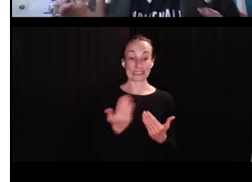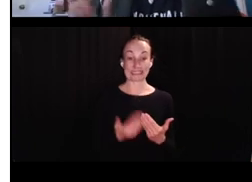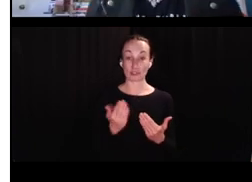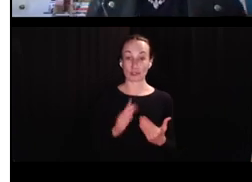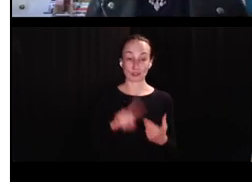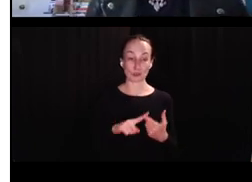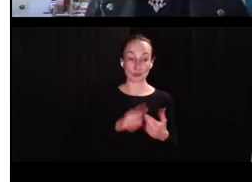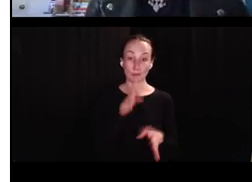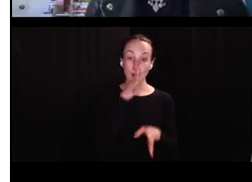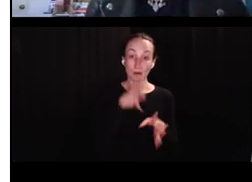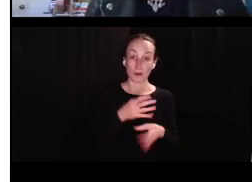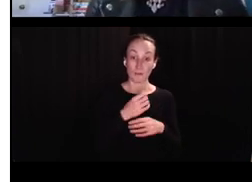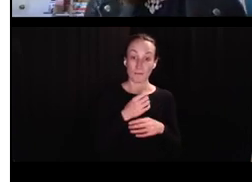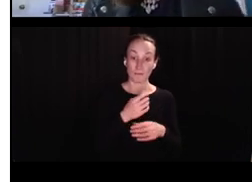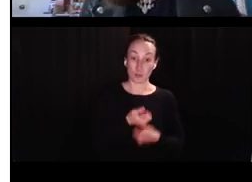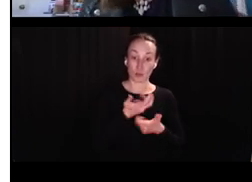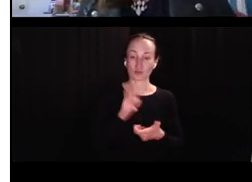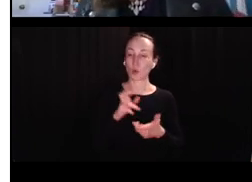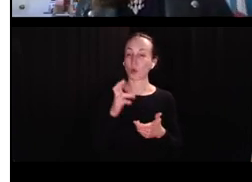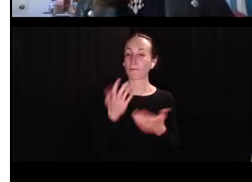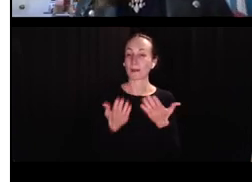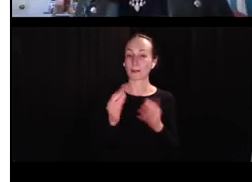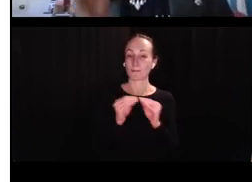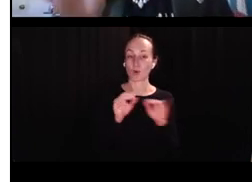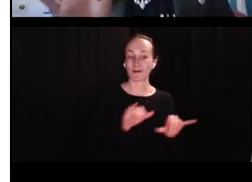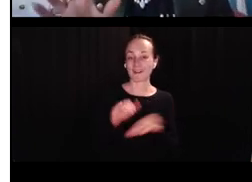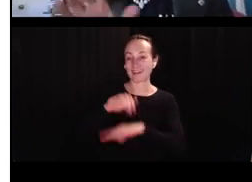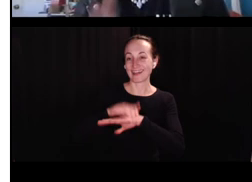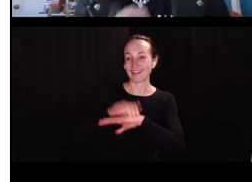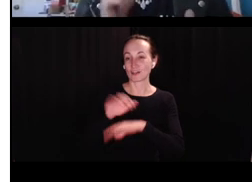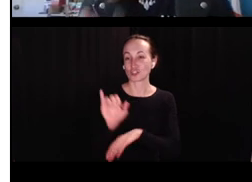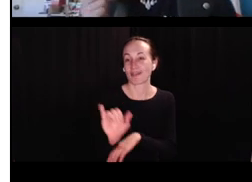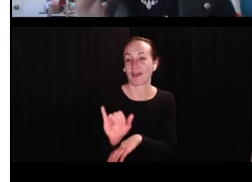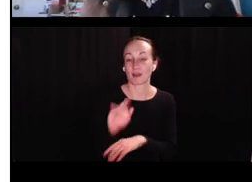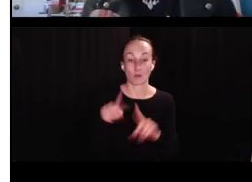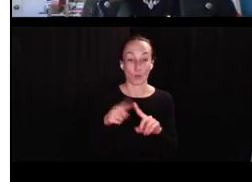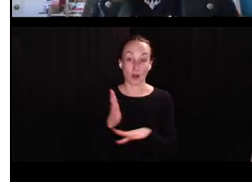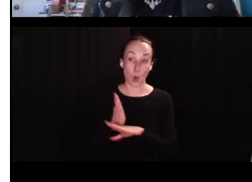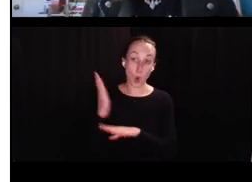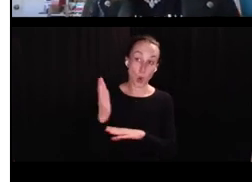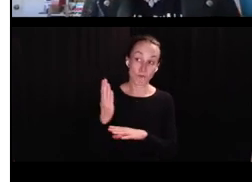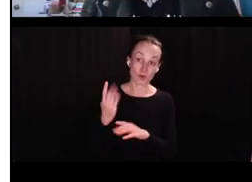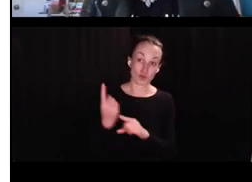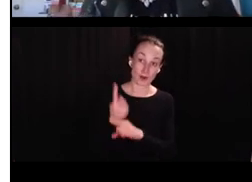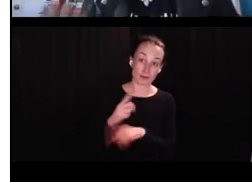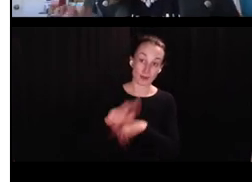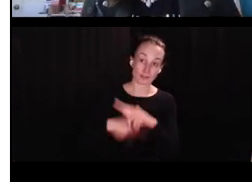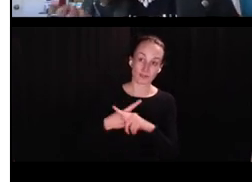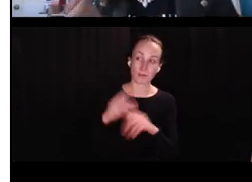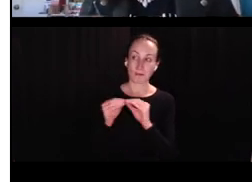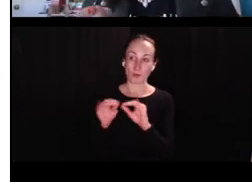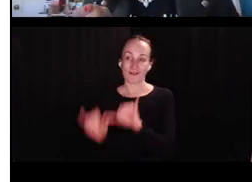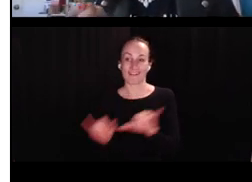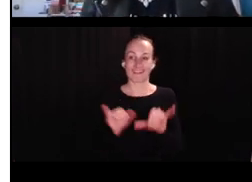like forms that are easier to produce, or not easier to produce, but make it more English-like. So whenever,